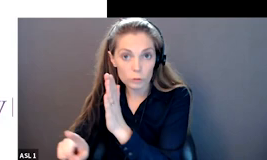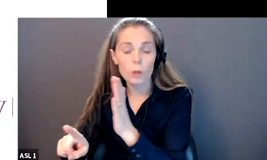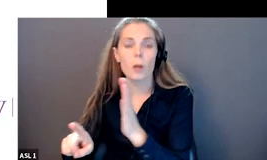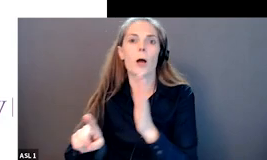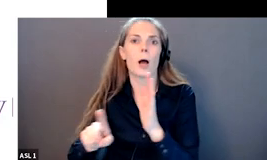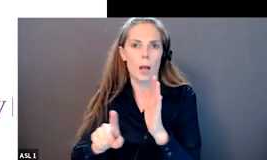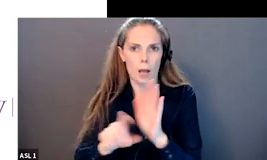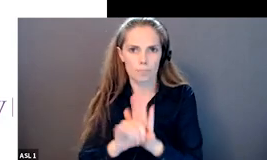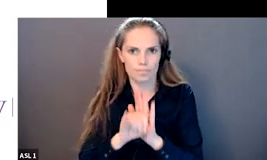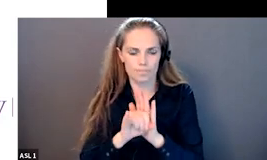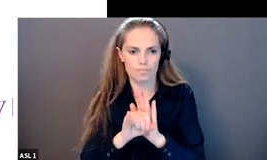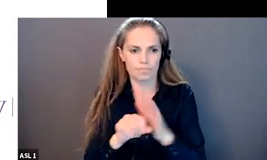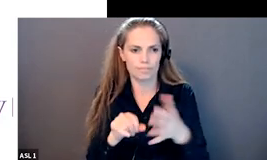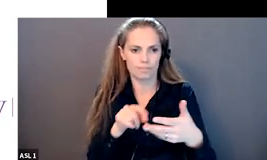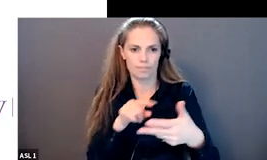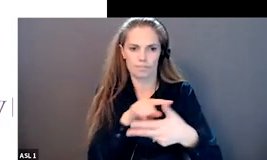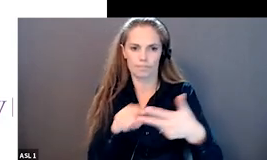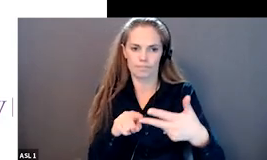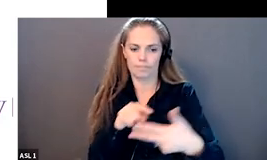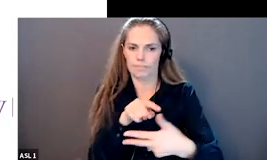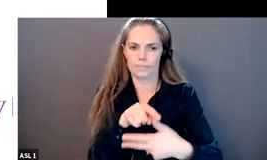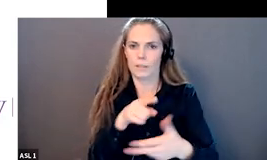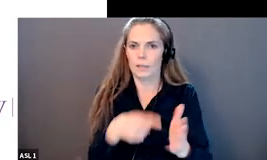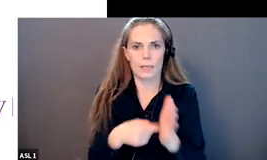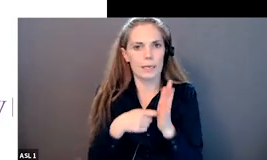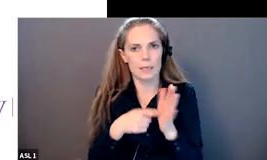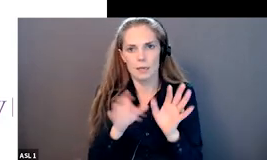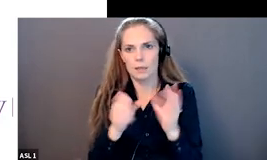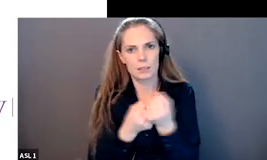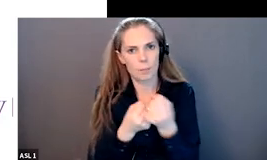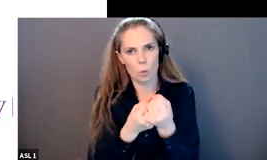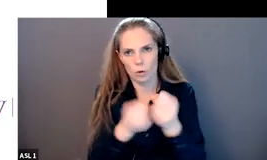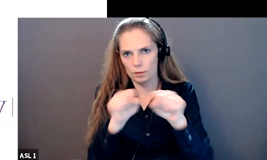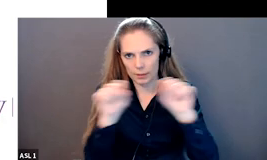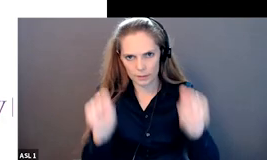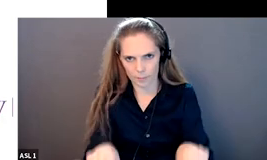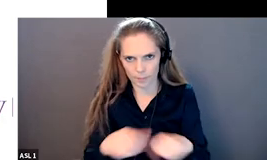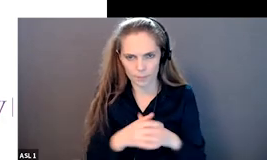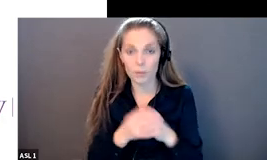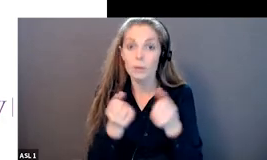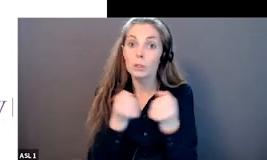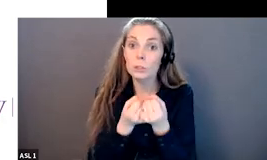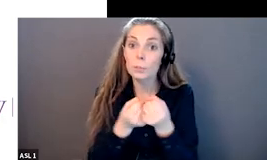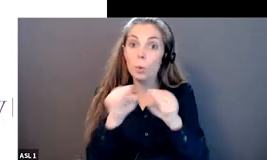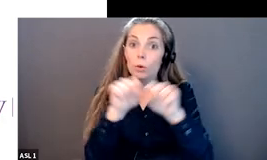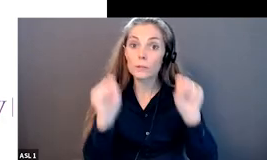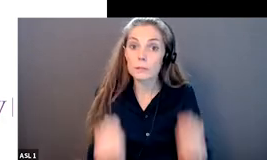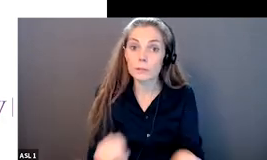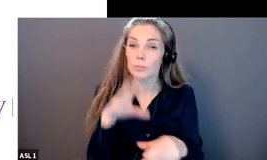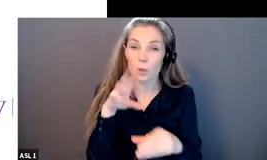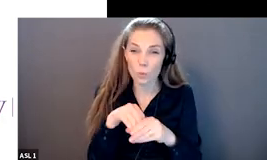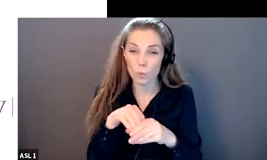that is having a support system and when we talk about support system we're talking about three things especially